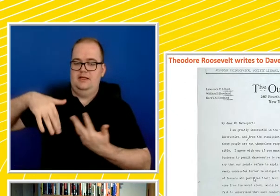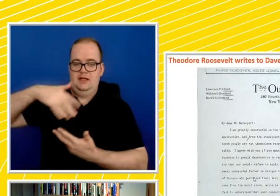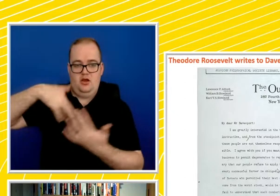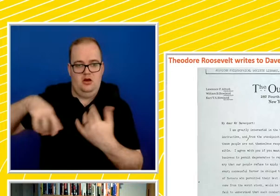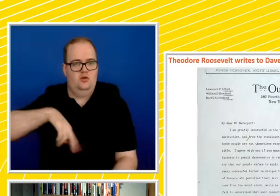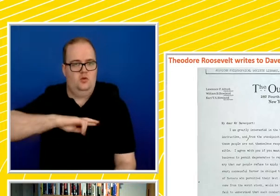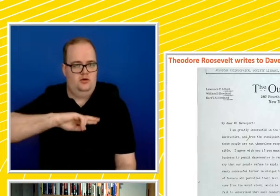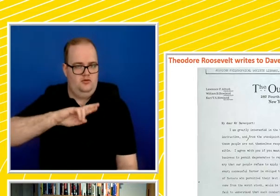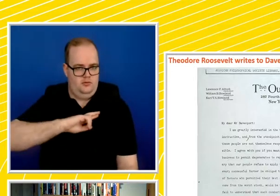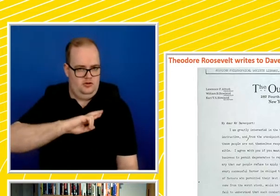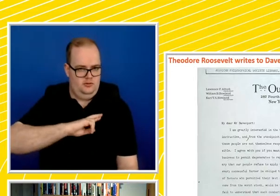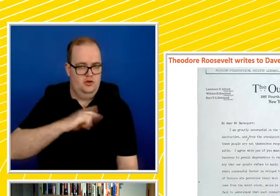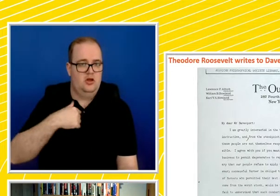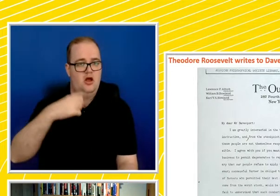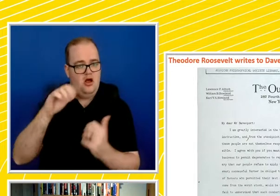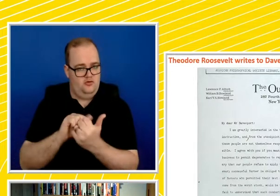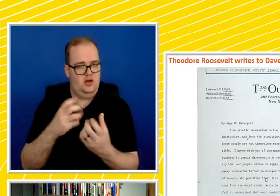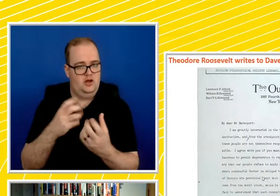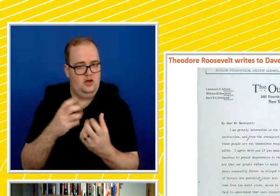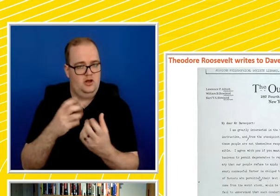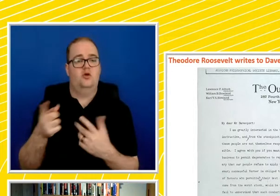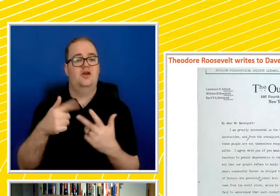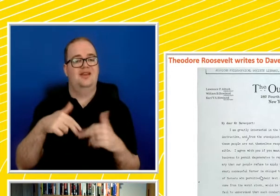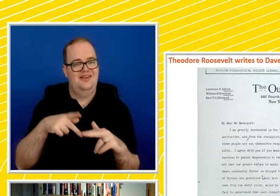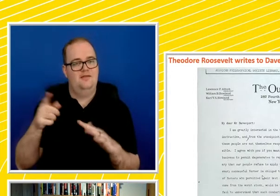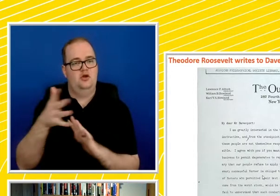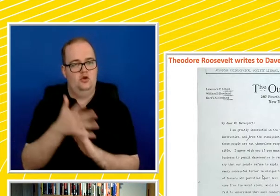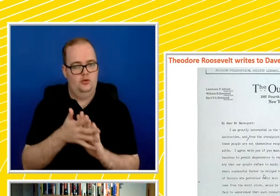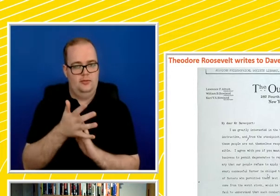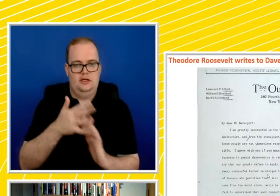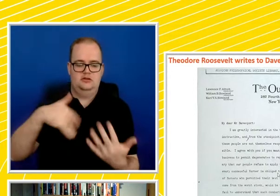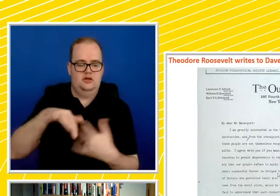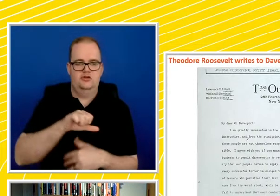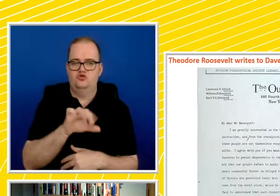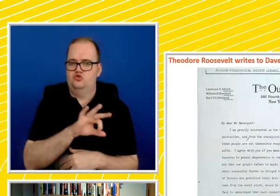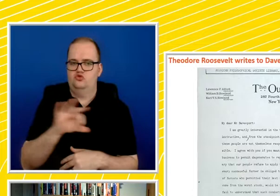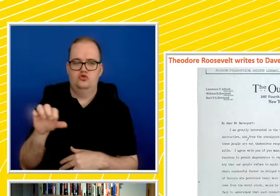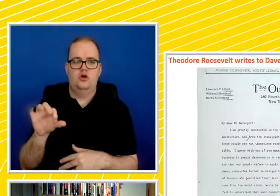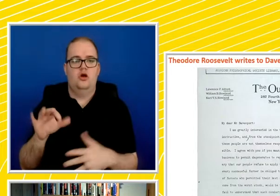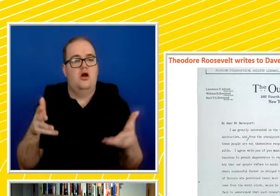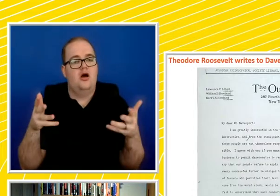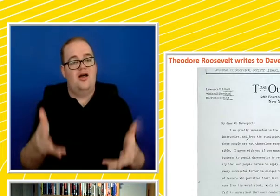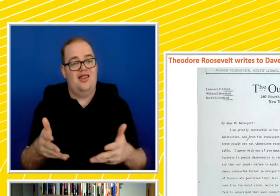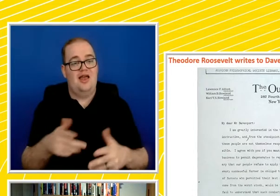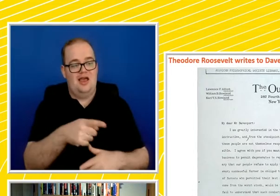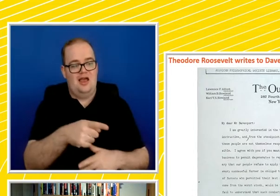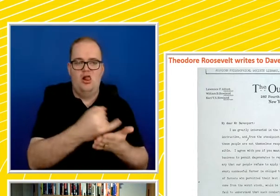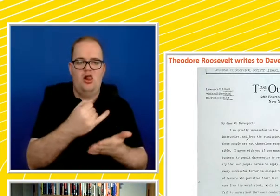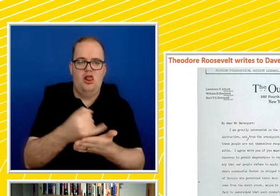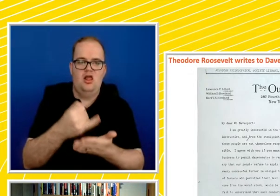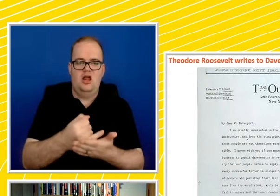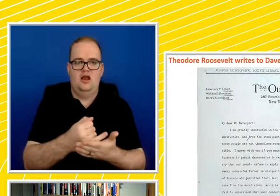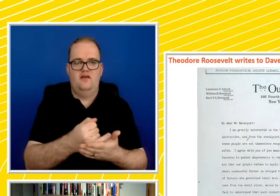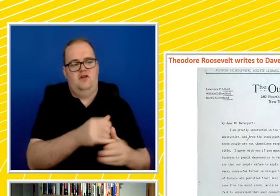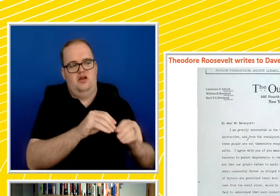agree with you, if you mean, as I suppose you do, that society has no business to permit degenerates to reproduce their kind. It is really